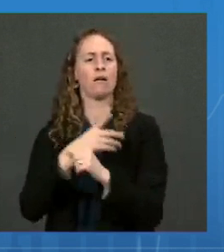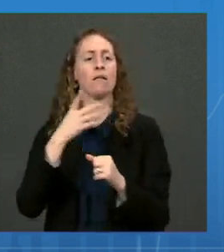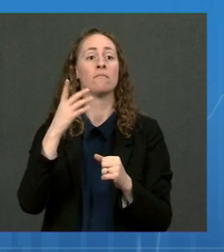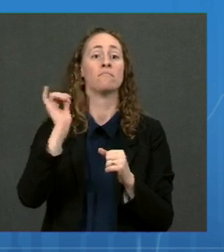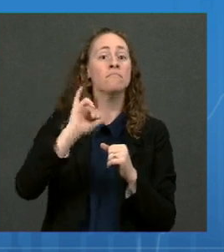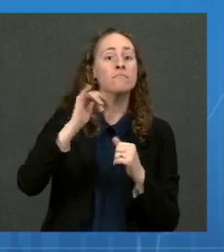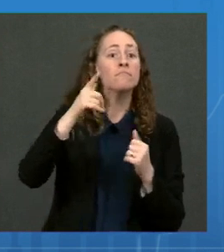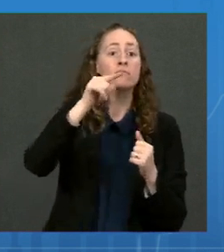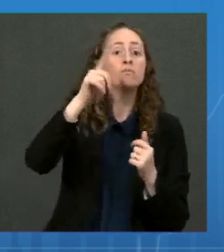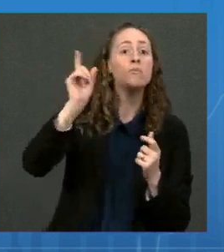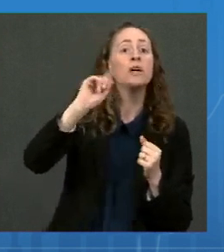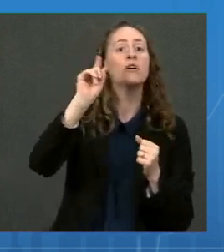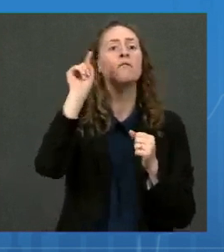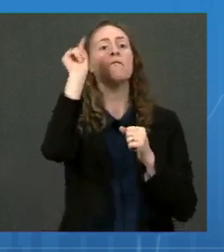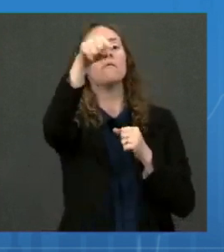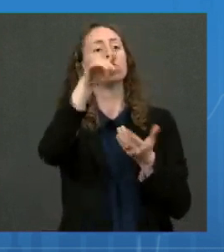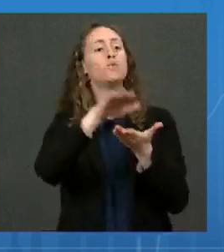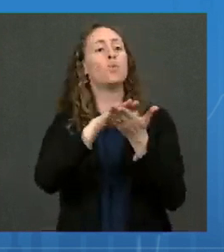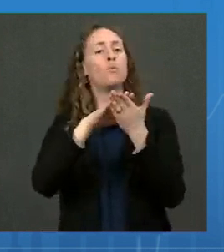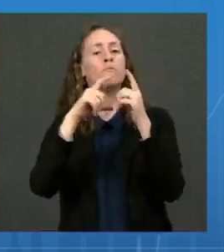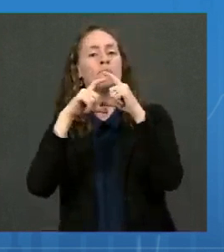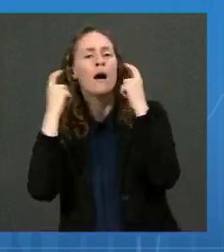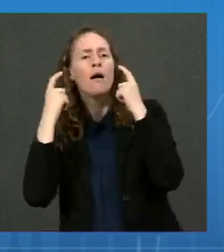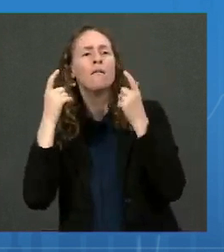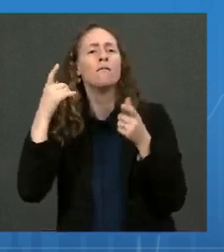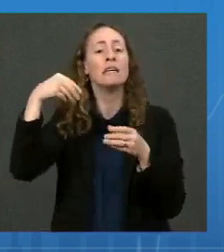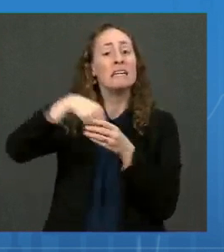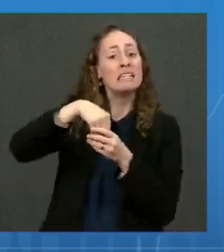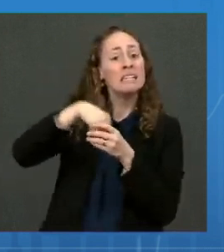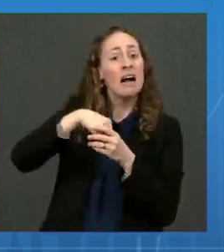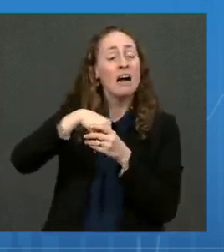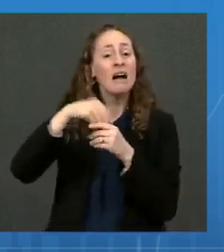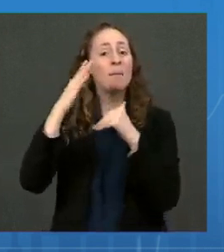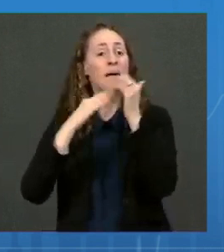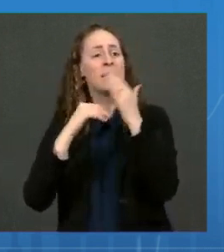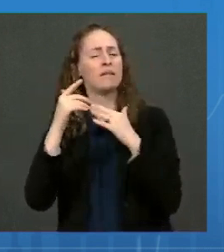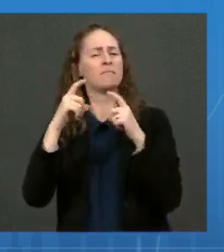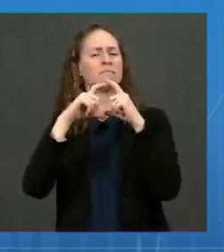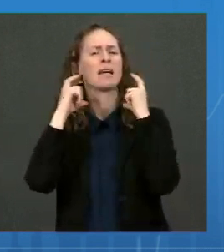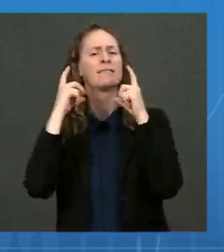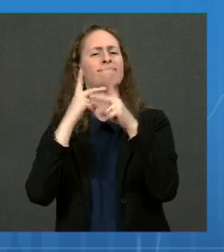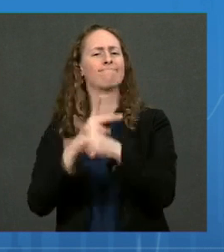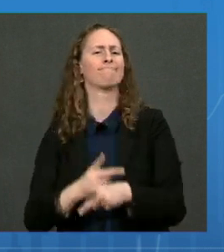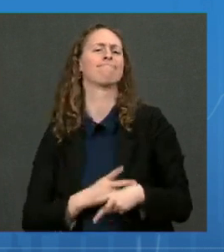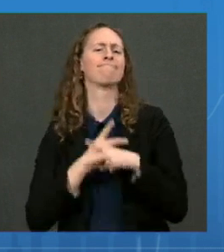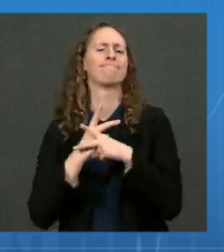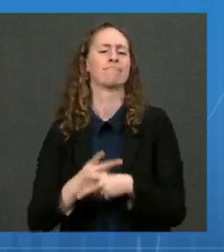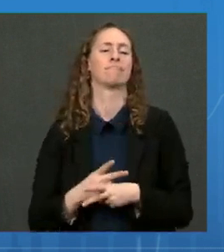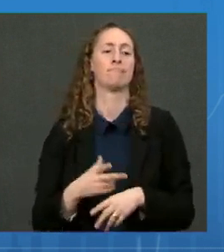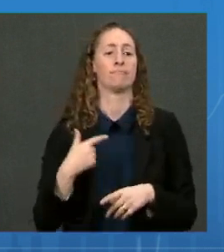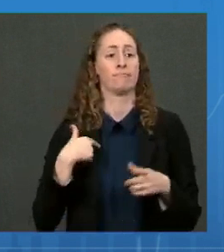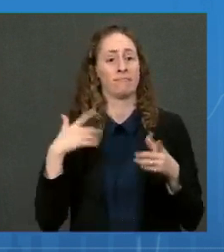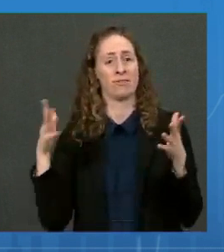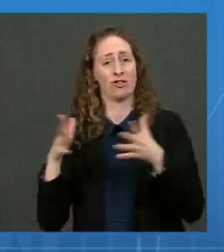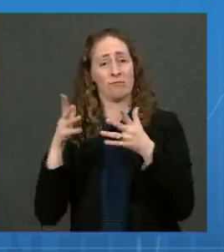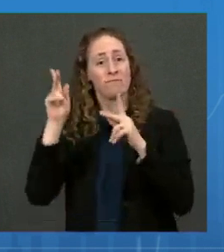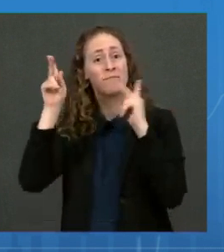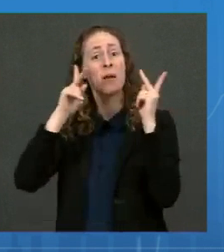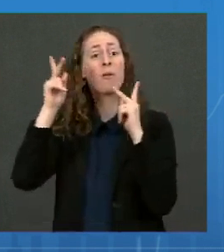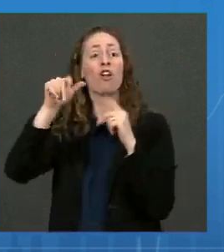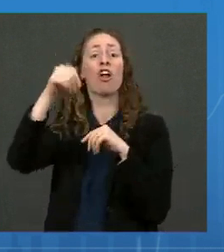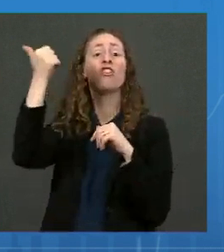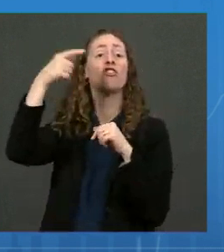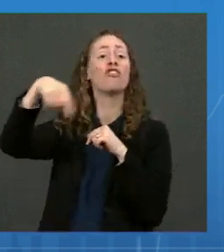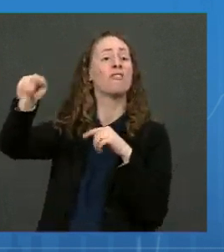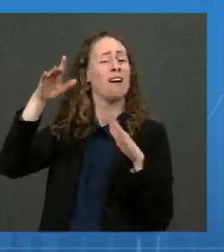school and during their indoor extracurricular activities. I strongly encourage those who have not yet been vaccinated against COVID-19